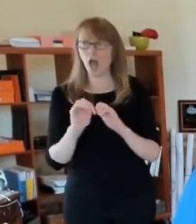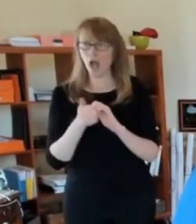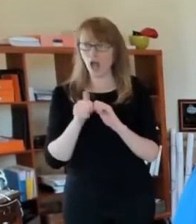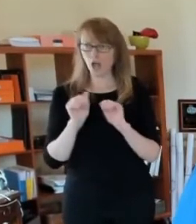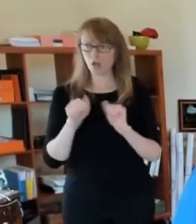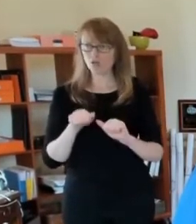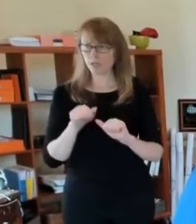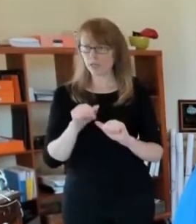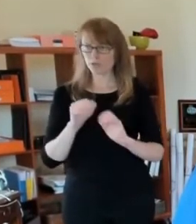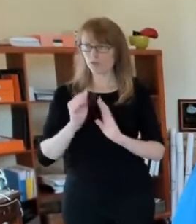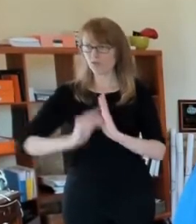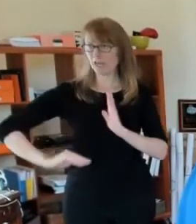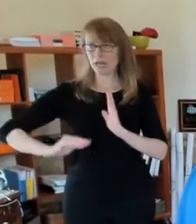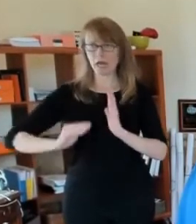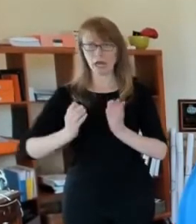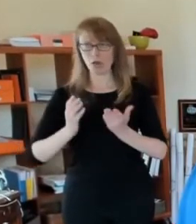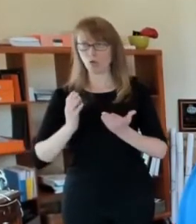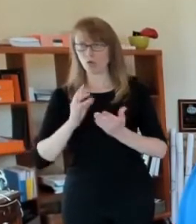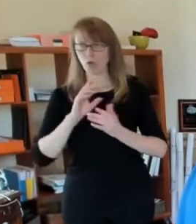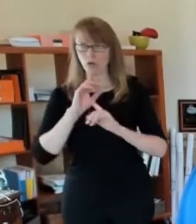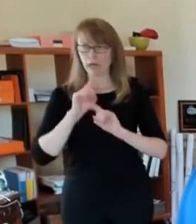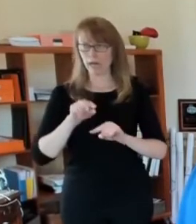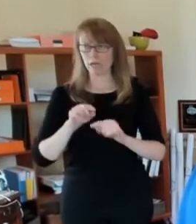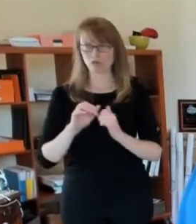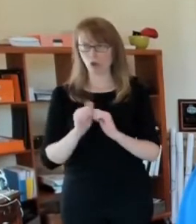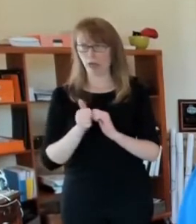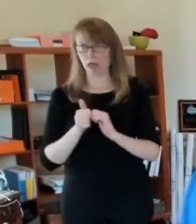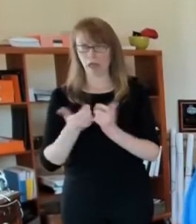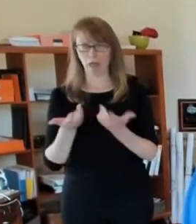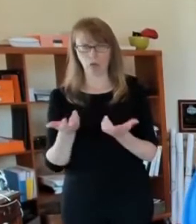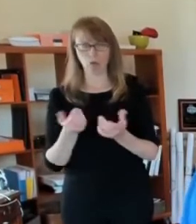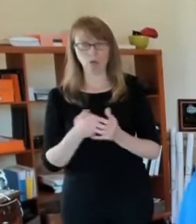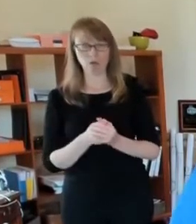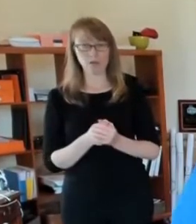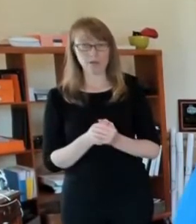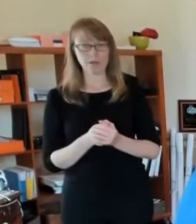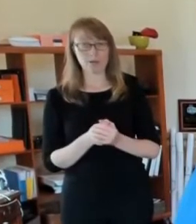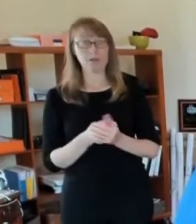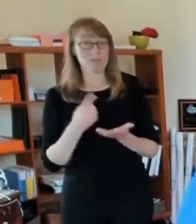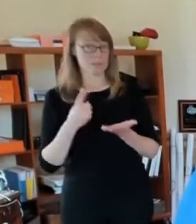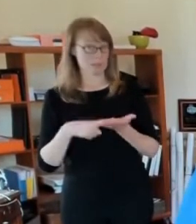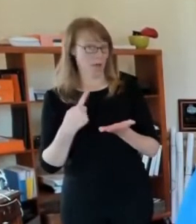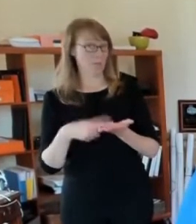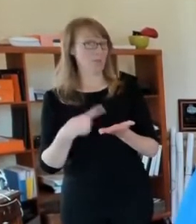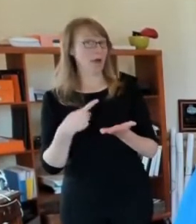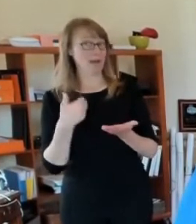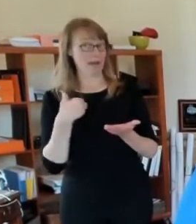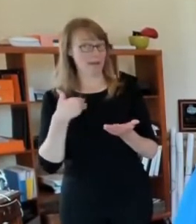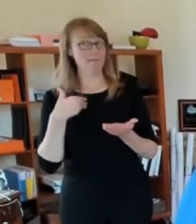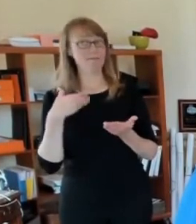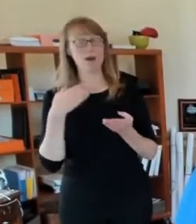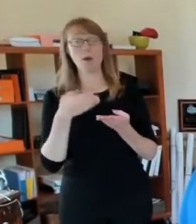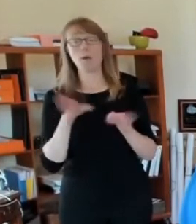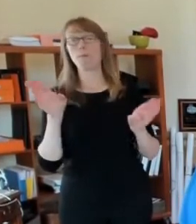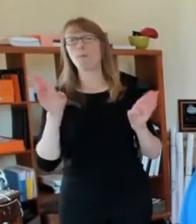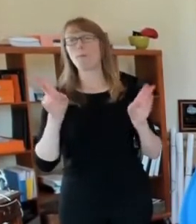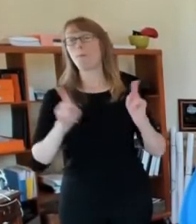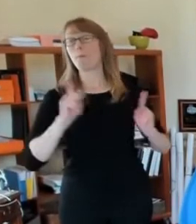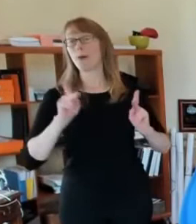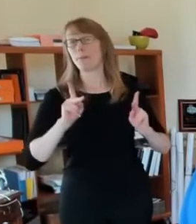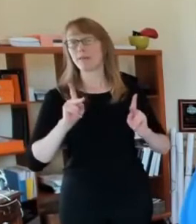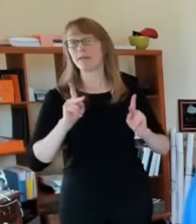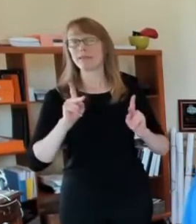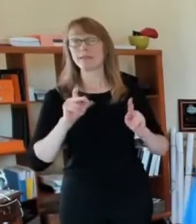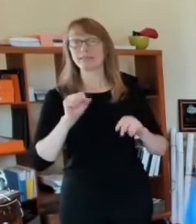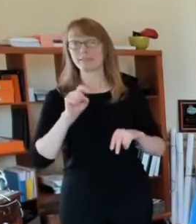allowing either you to have a laptop to use that or for example, library had that we're going to have to update